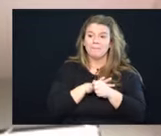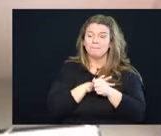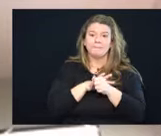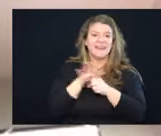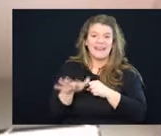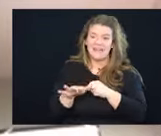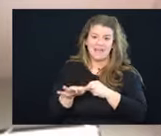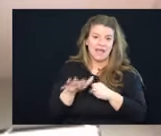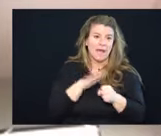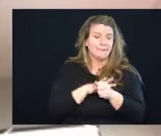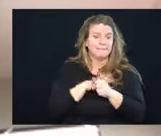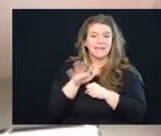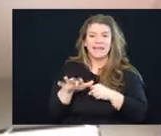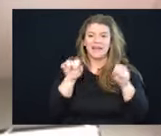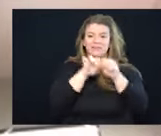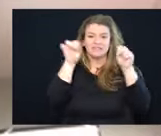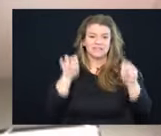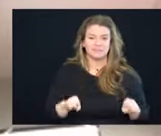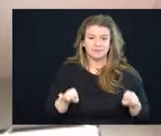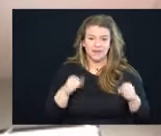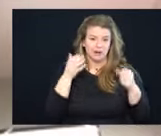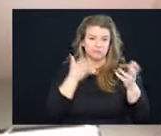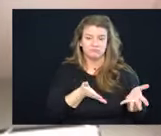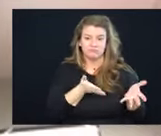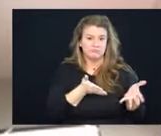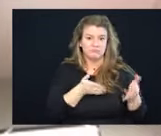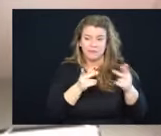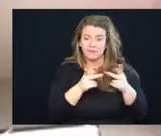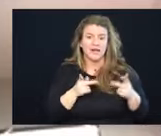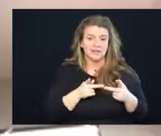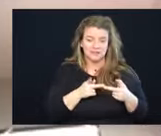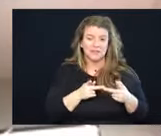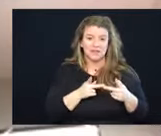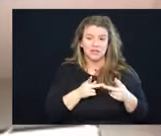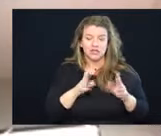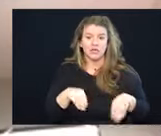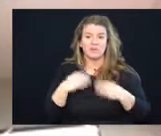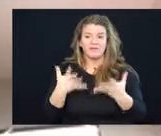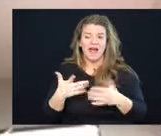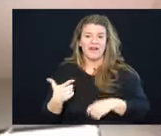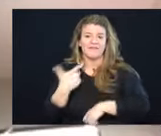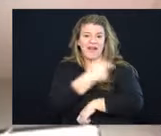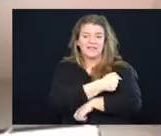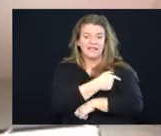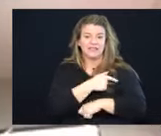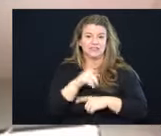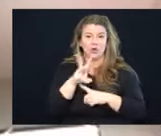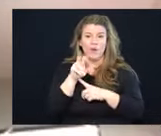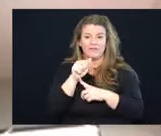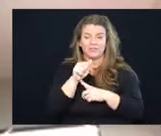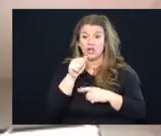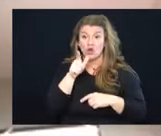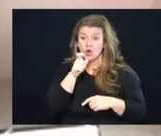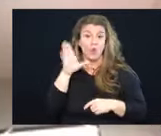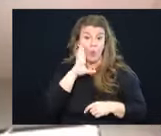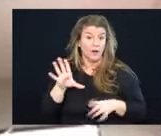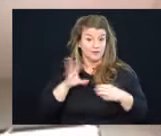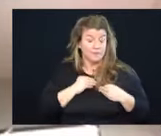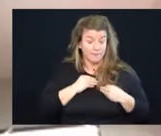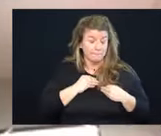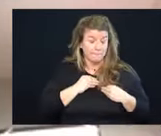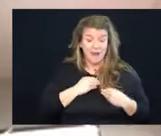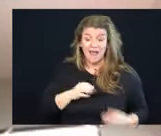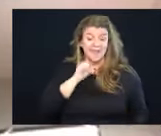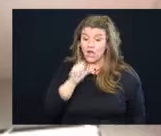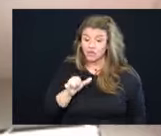systems in place to provide vaccines to West Virginians that will take them that